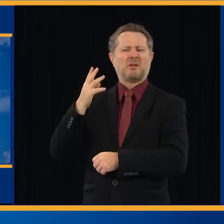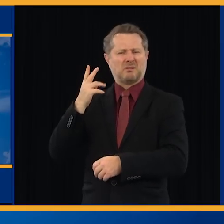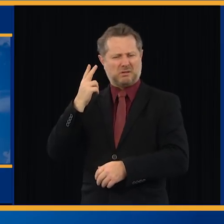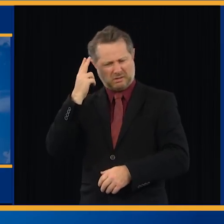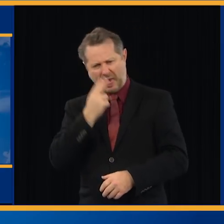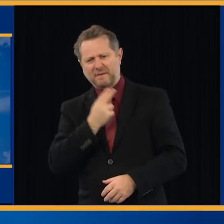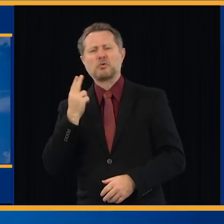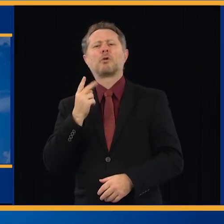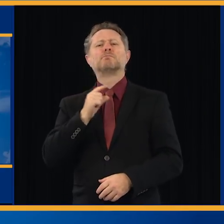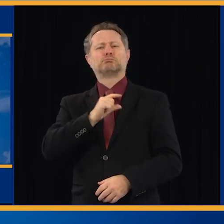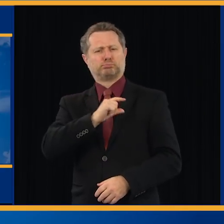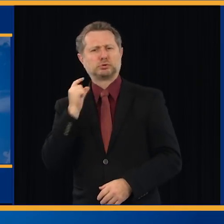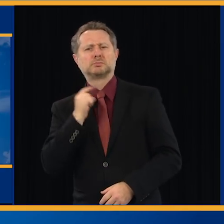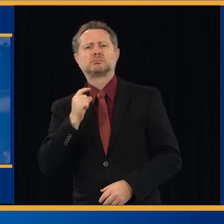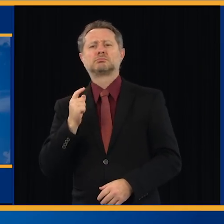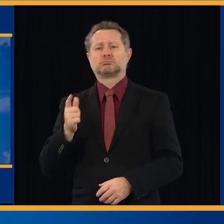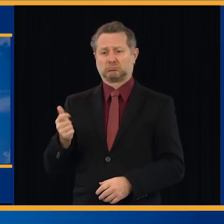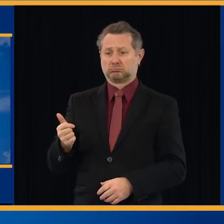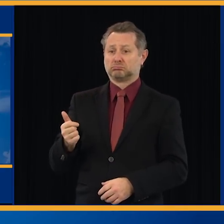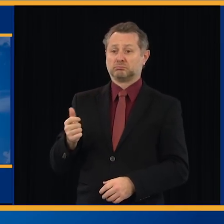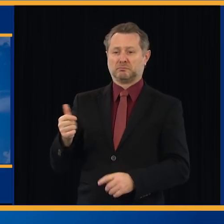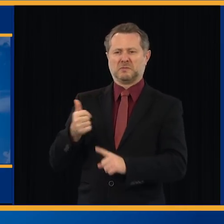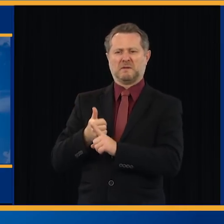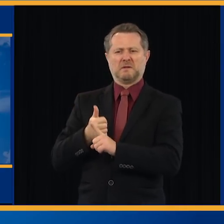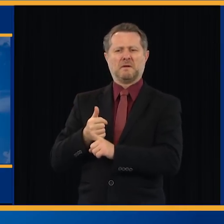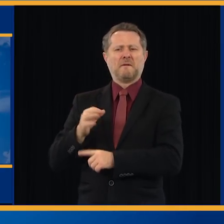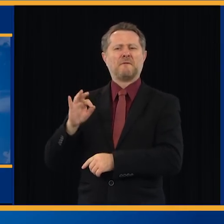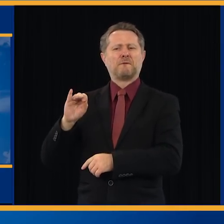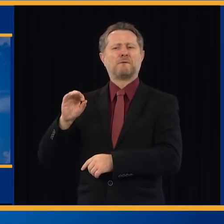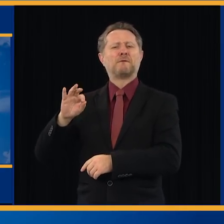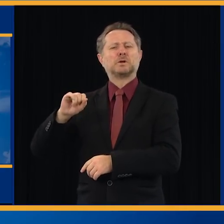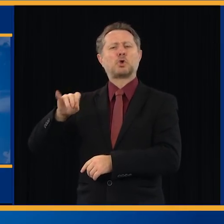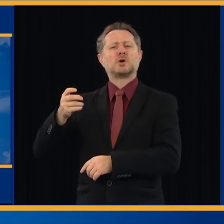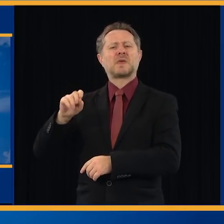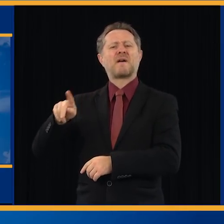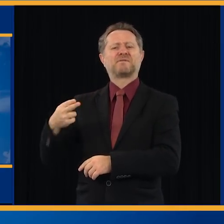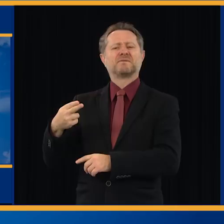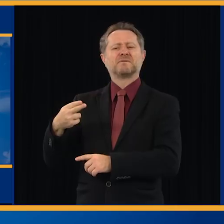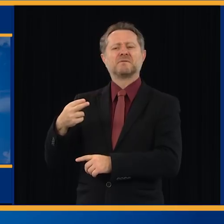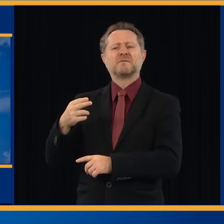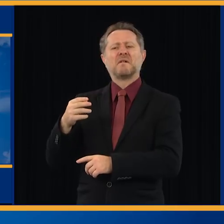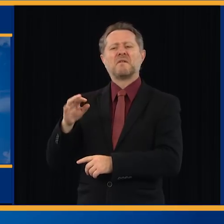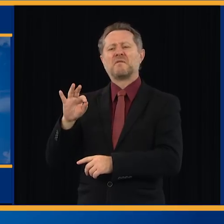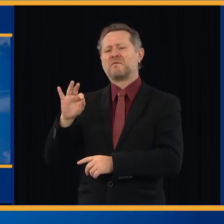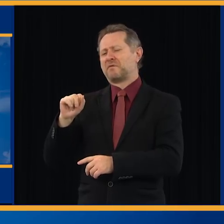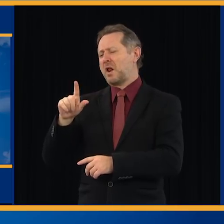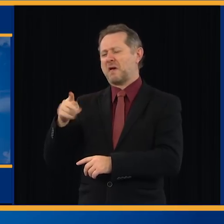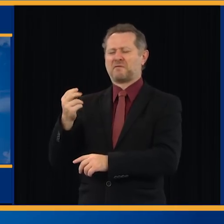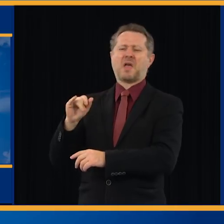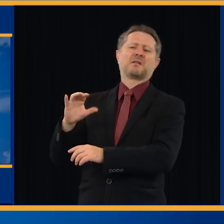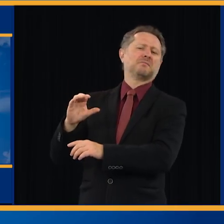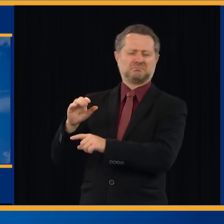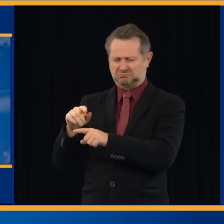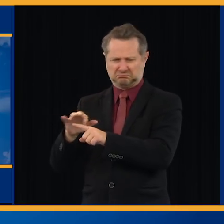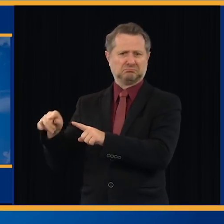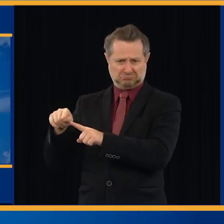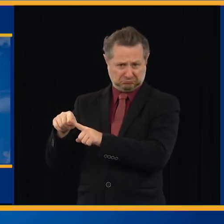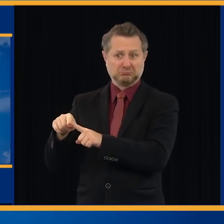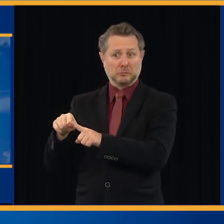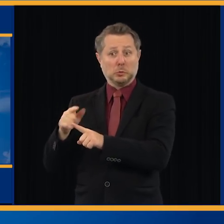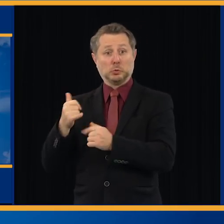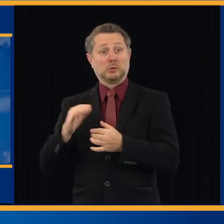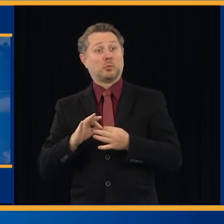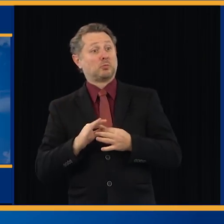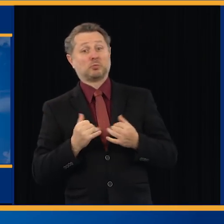And he would say, today is another day to do better. This warm smile. Today is another day to do better.